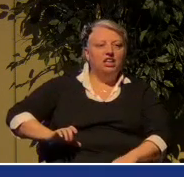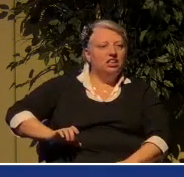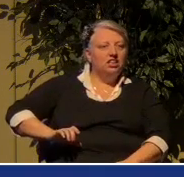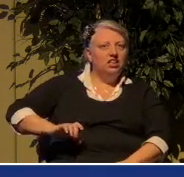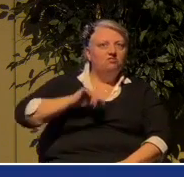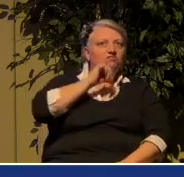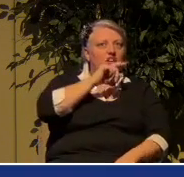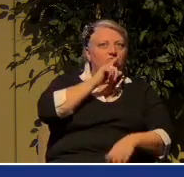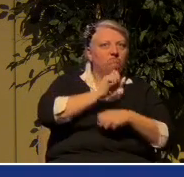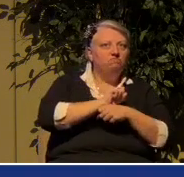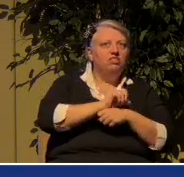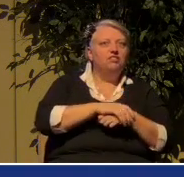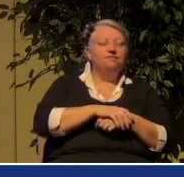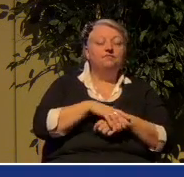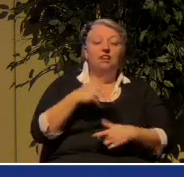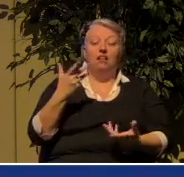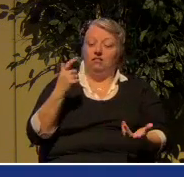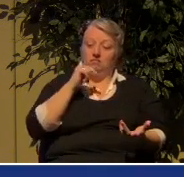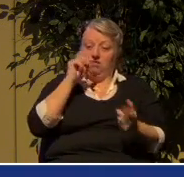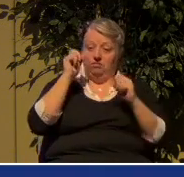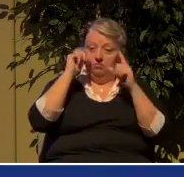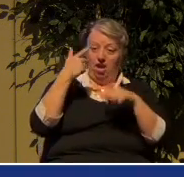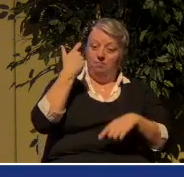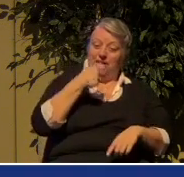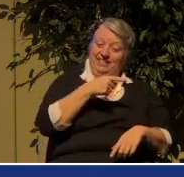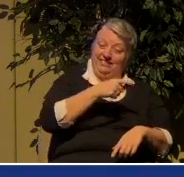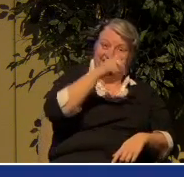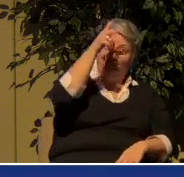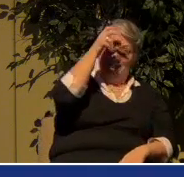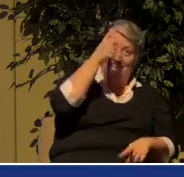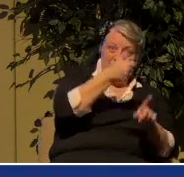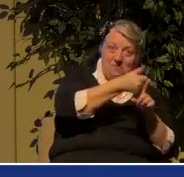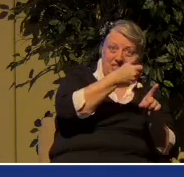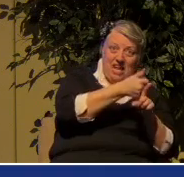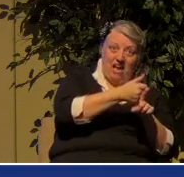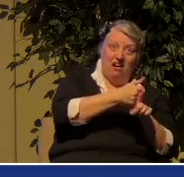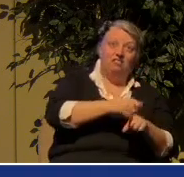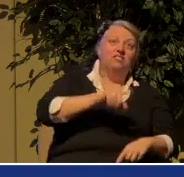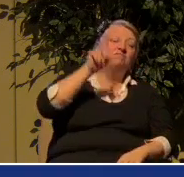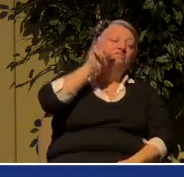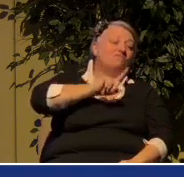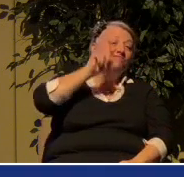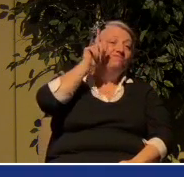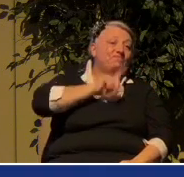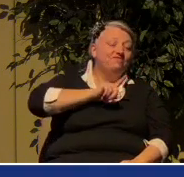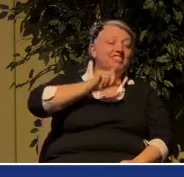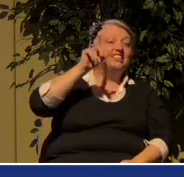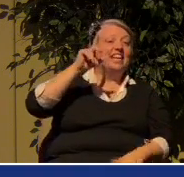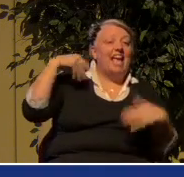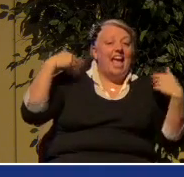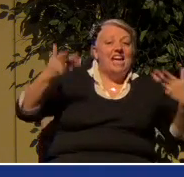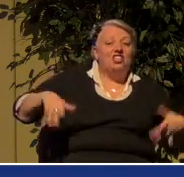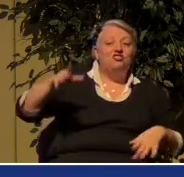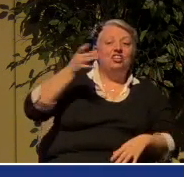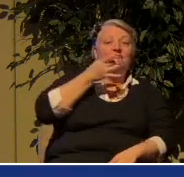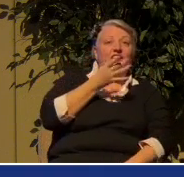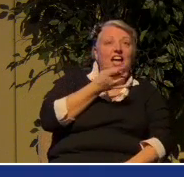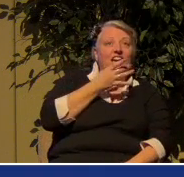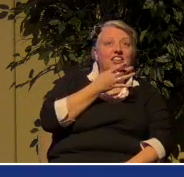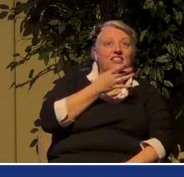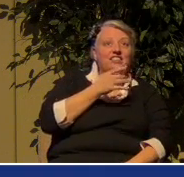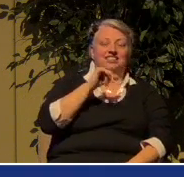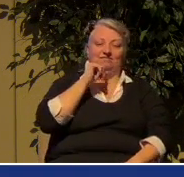and no wonder for Satan himself, masquerades as an angel of light. It is not